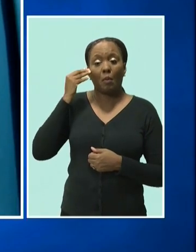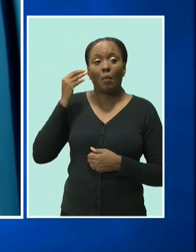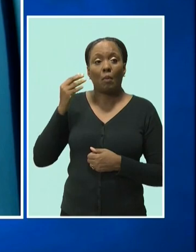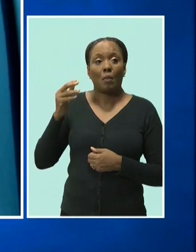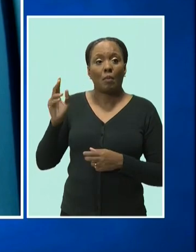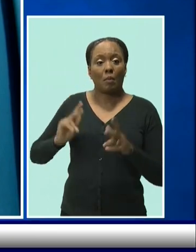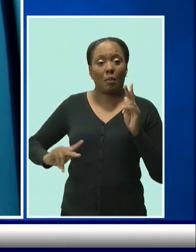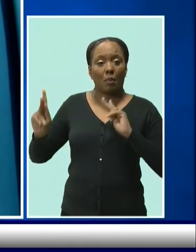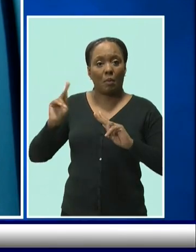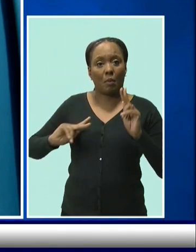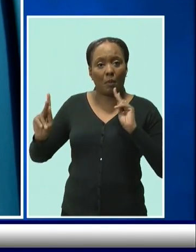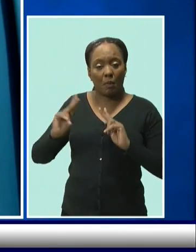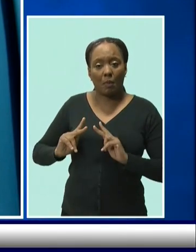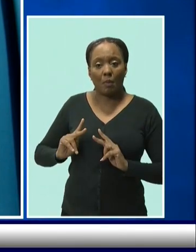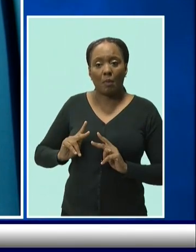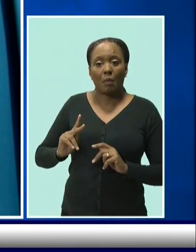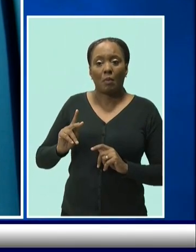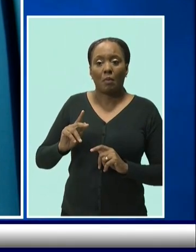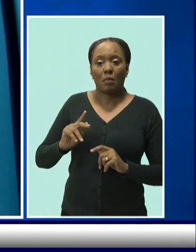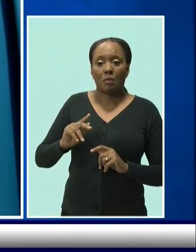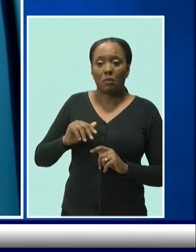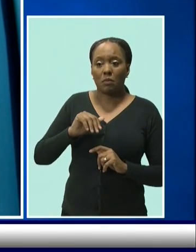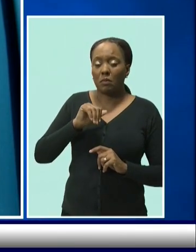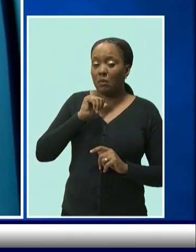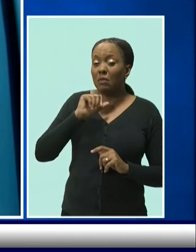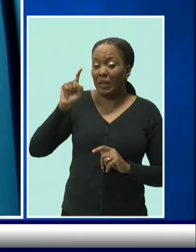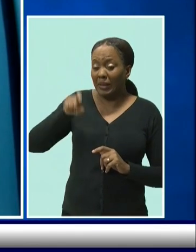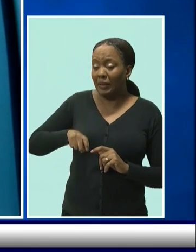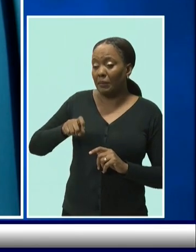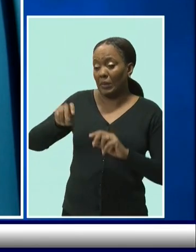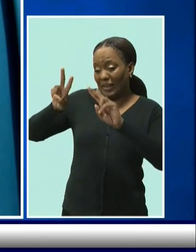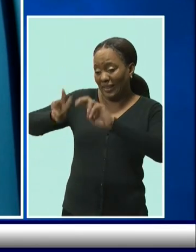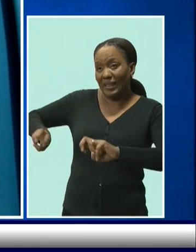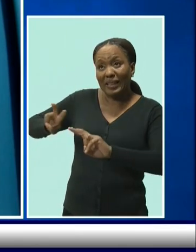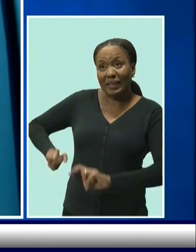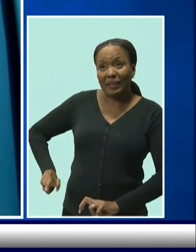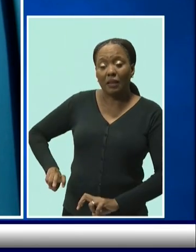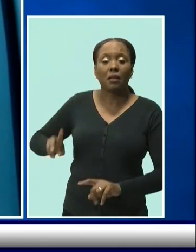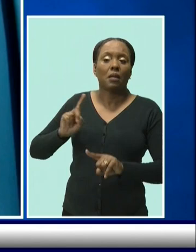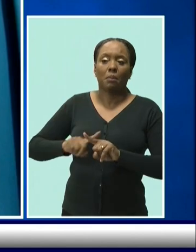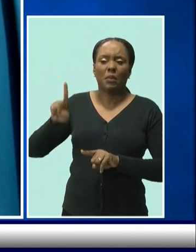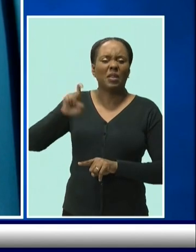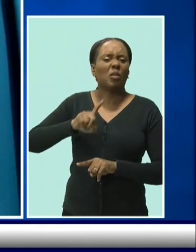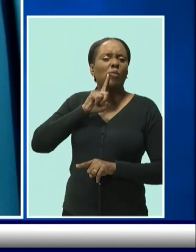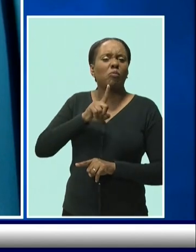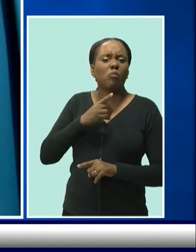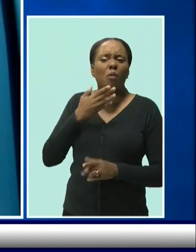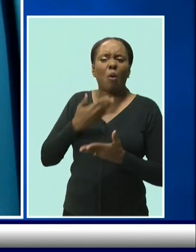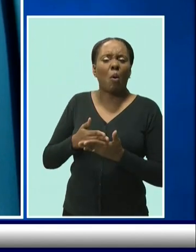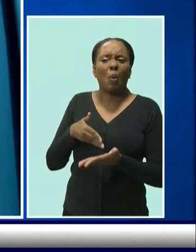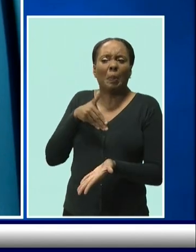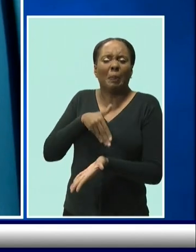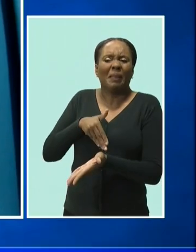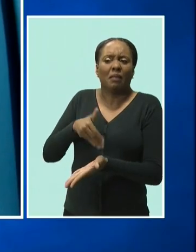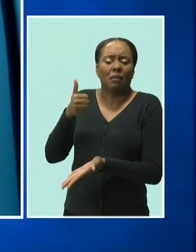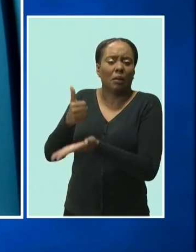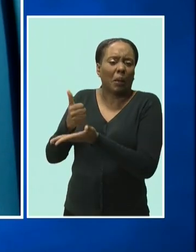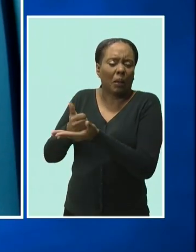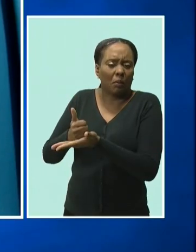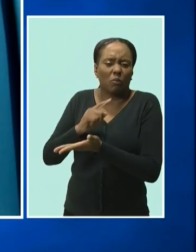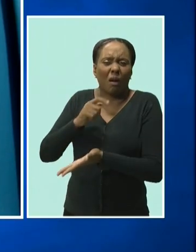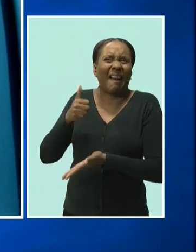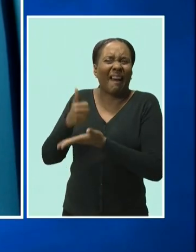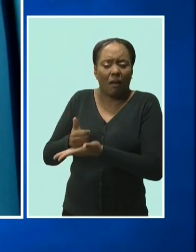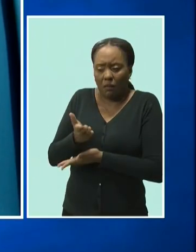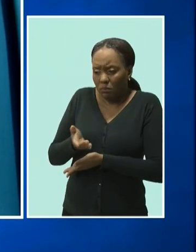reasons, require not only to be assessed, but also require the medical intervention to help them